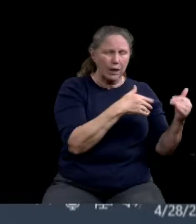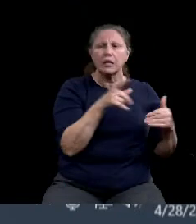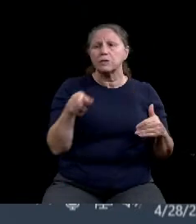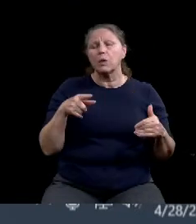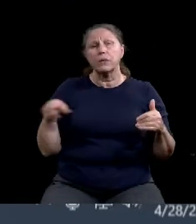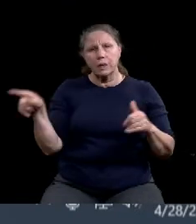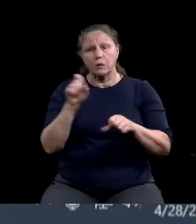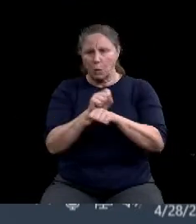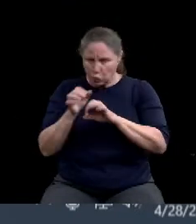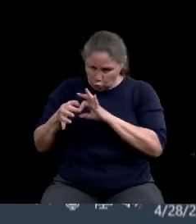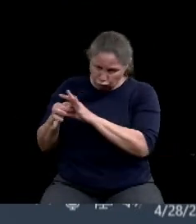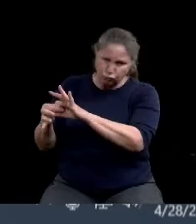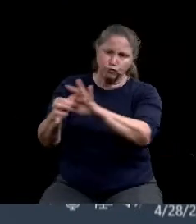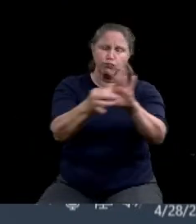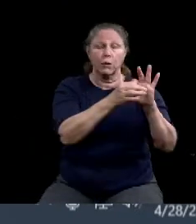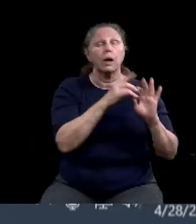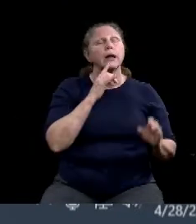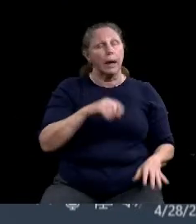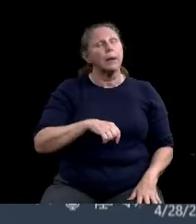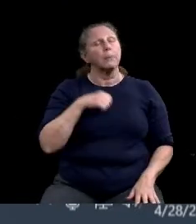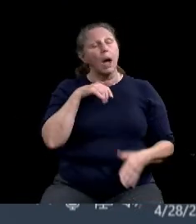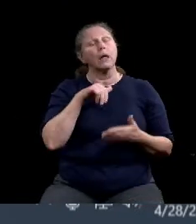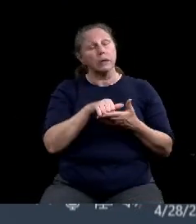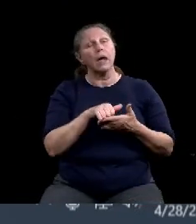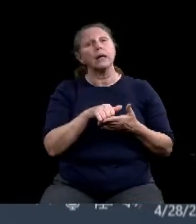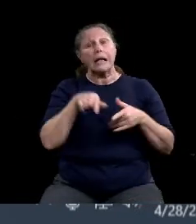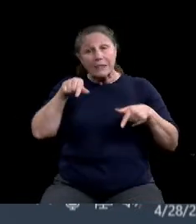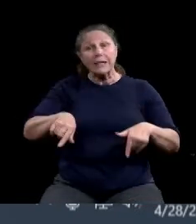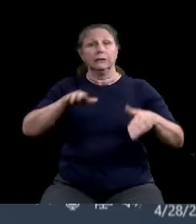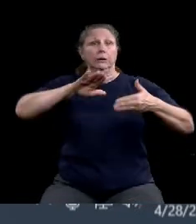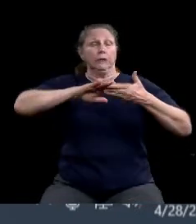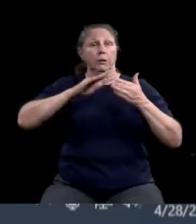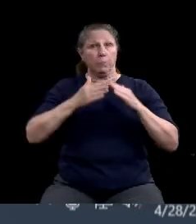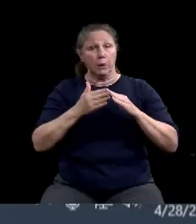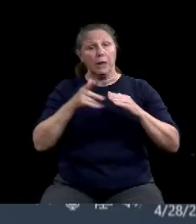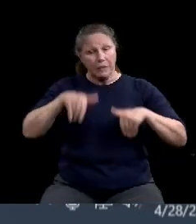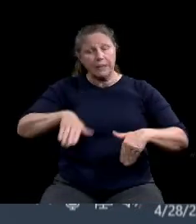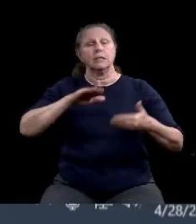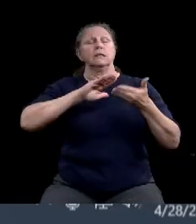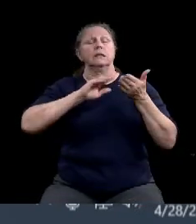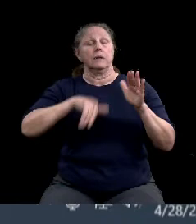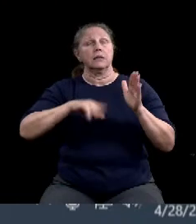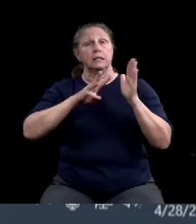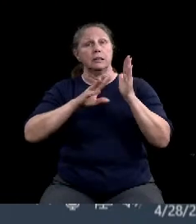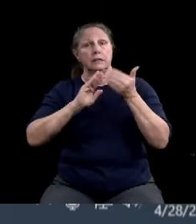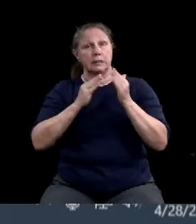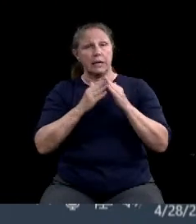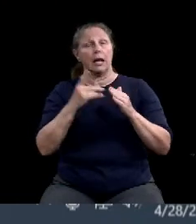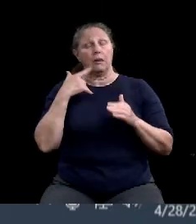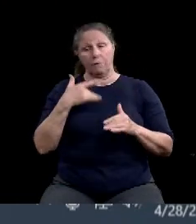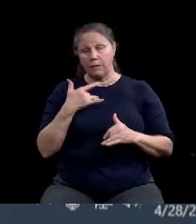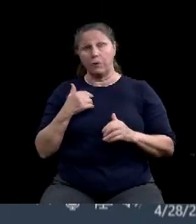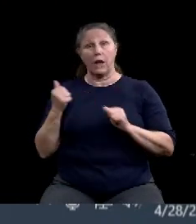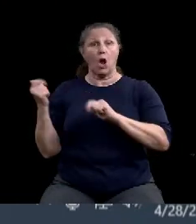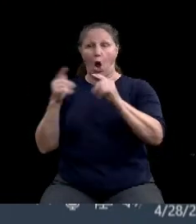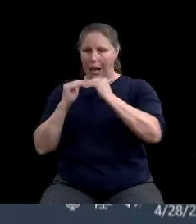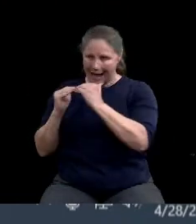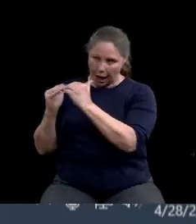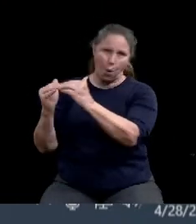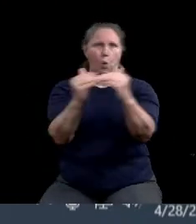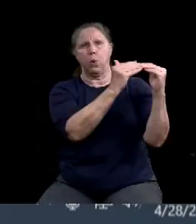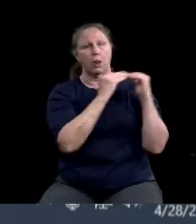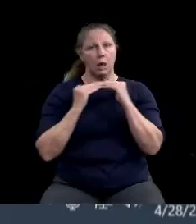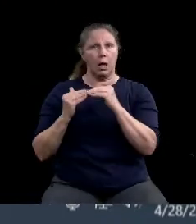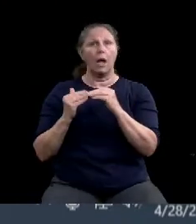live in a community and a city where we believe equity is important, it's achievable and it's attainable. And, and, and we